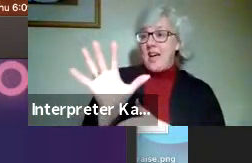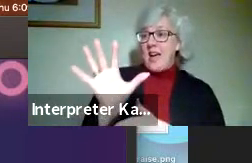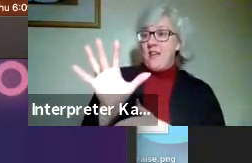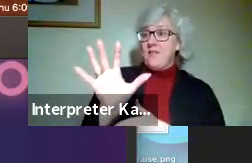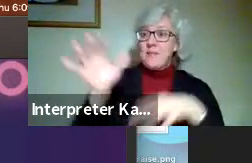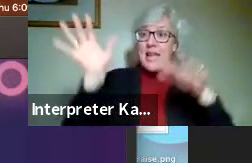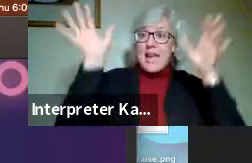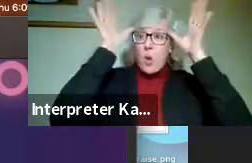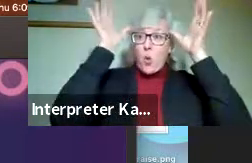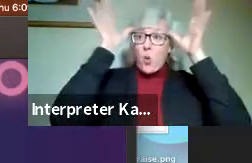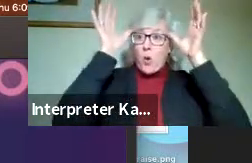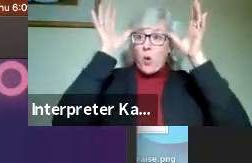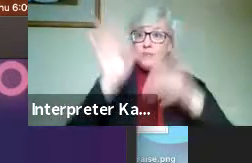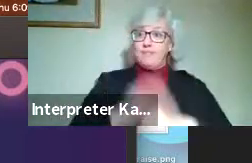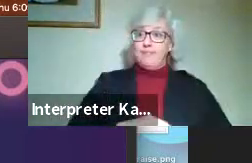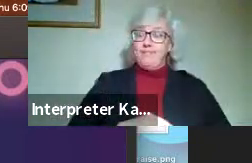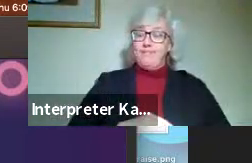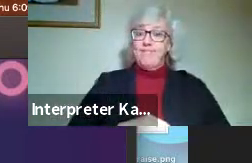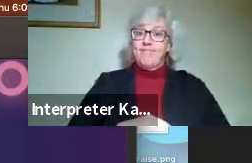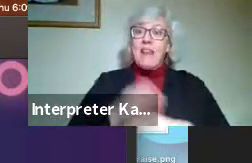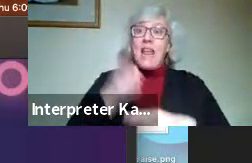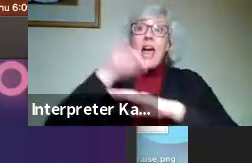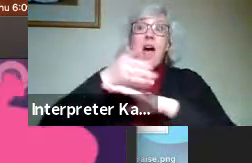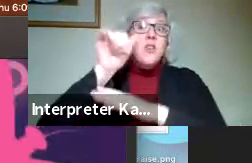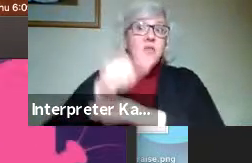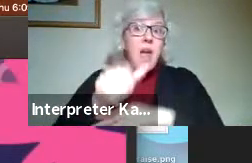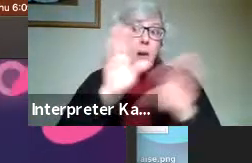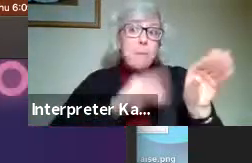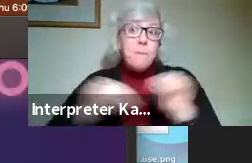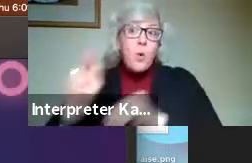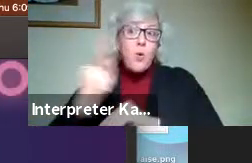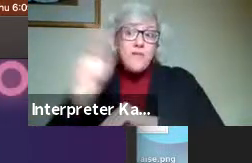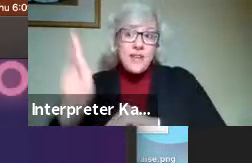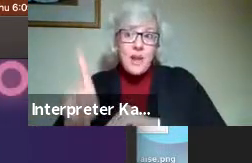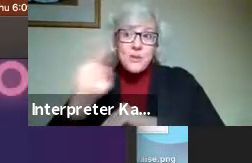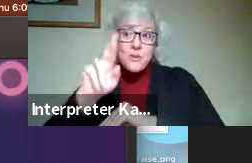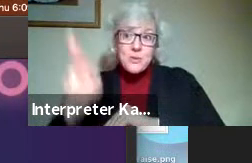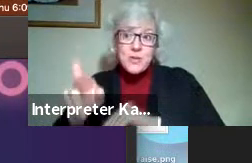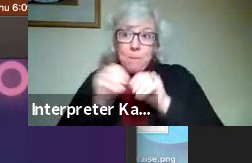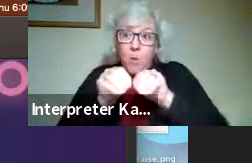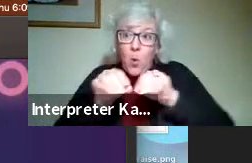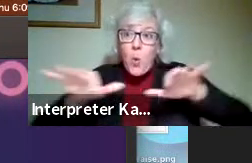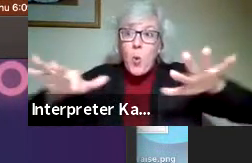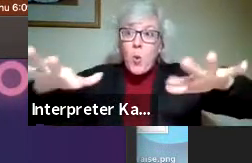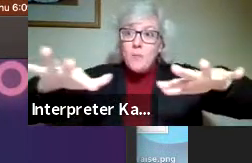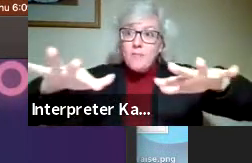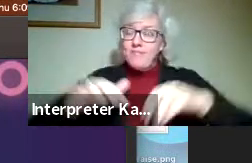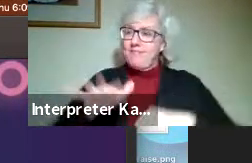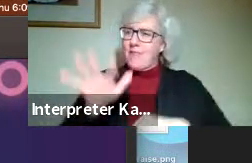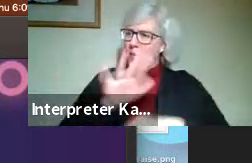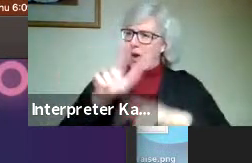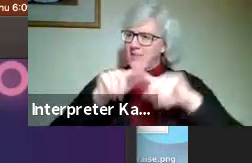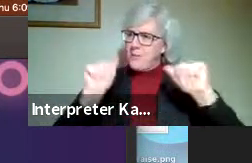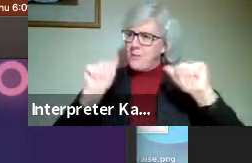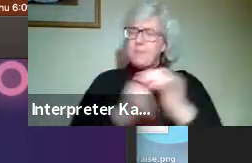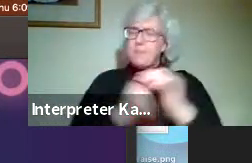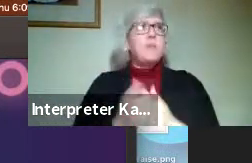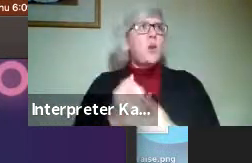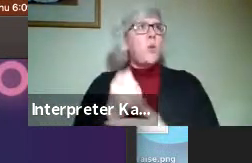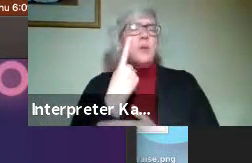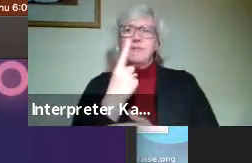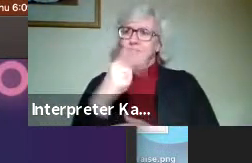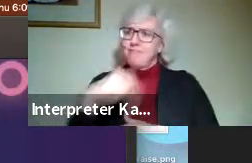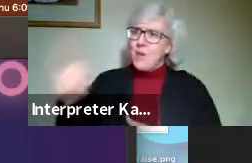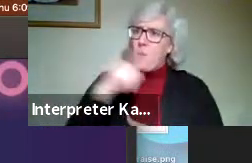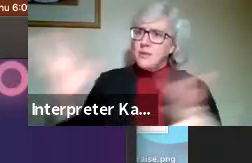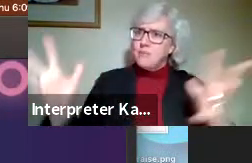Elkhorn campus and shortly followed on the Kenosha and Racine campuses. It was around that same time that we realized we all needed to